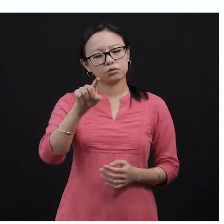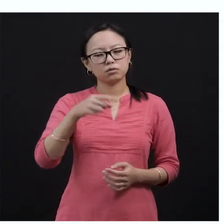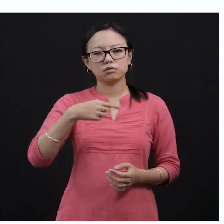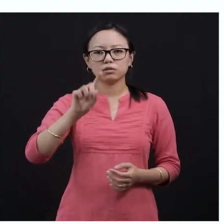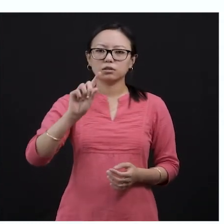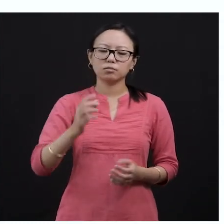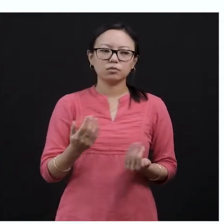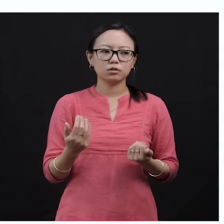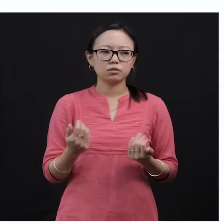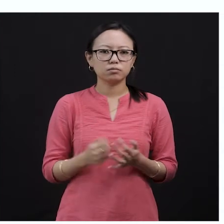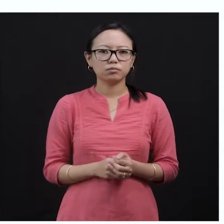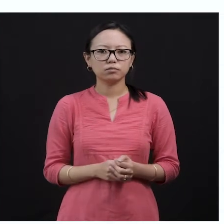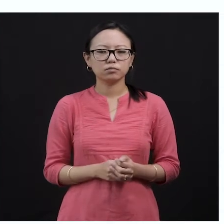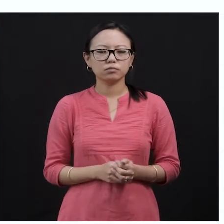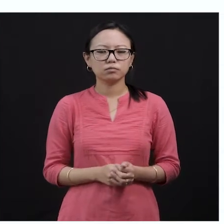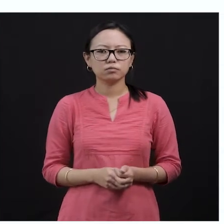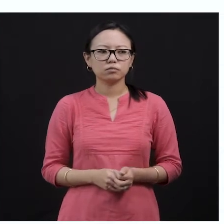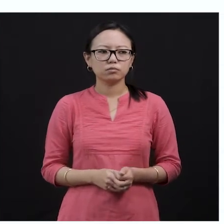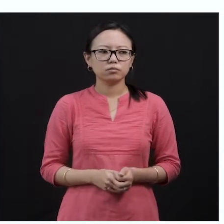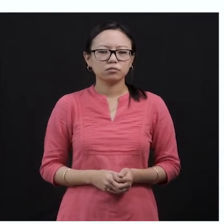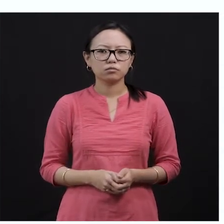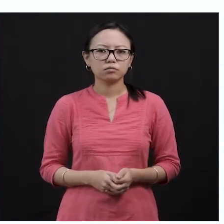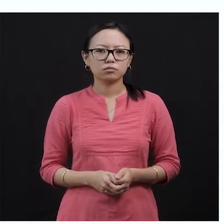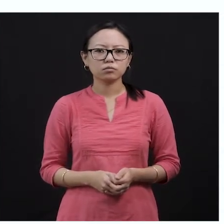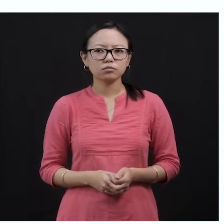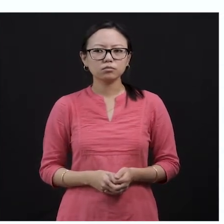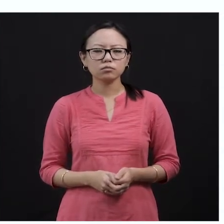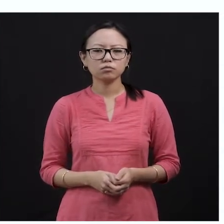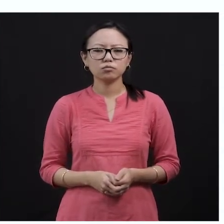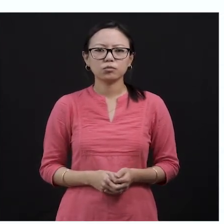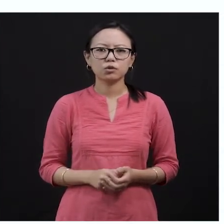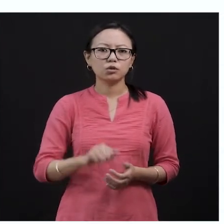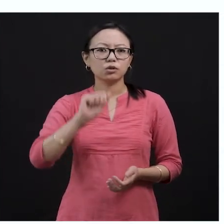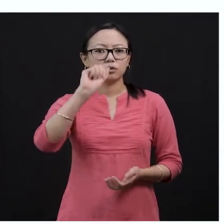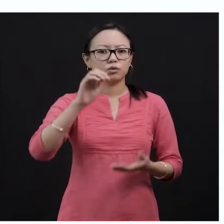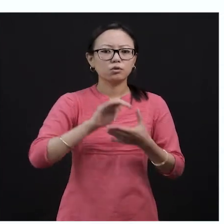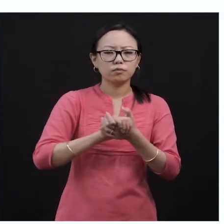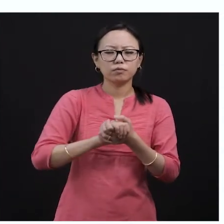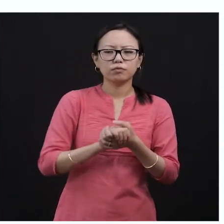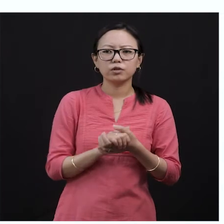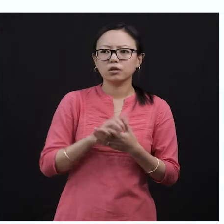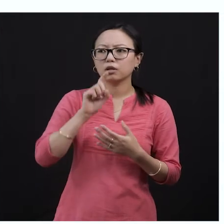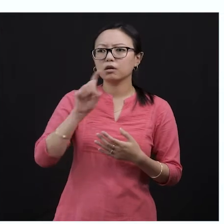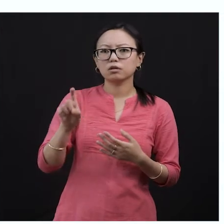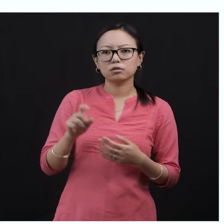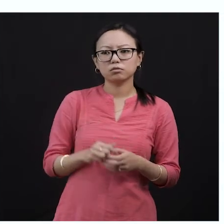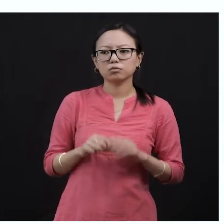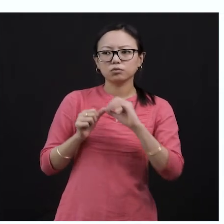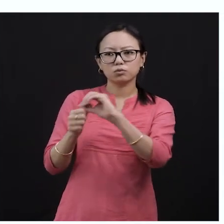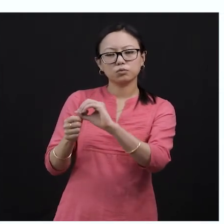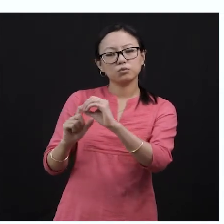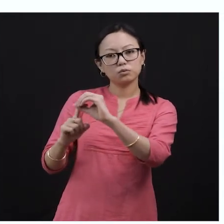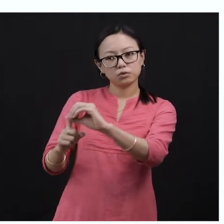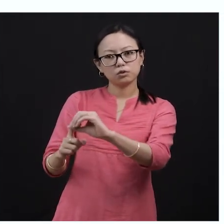Okay, by answering some questions, or you can even ask questions to one another. That is what I want you to do after listening